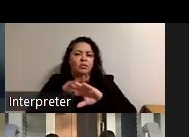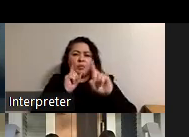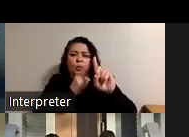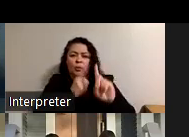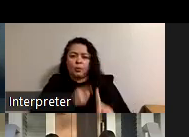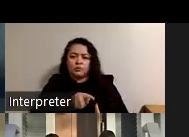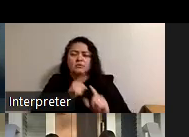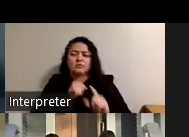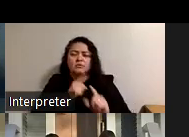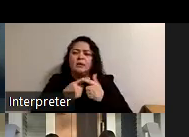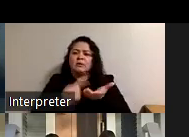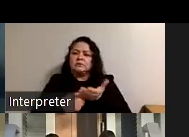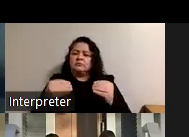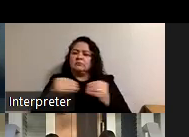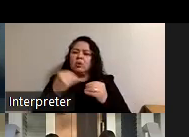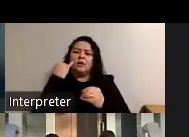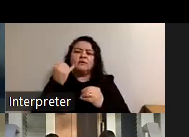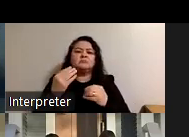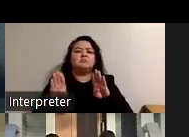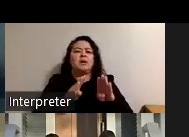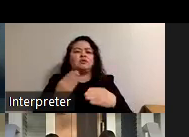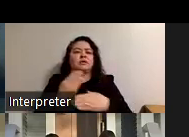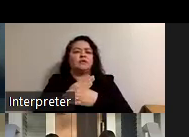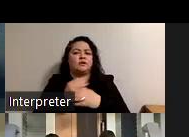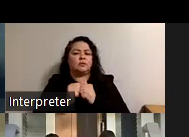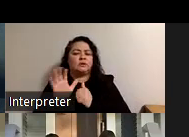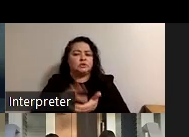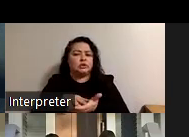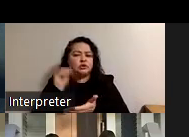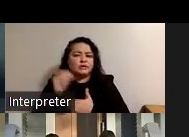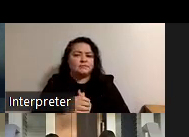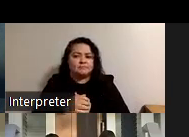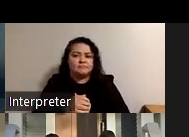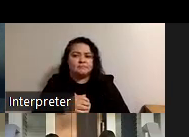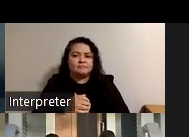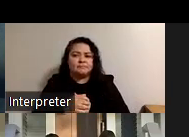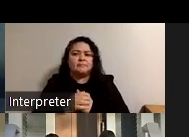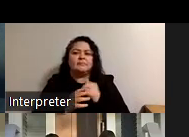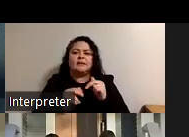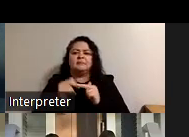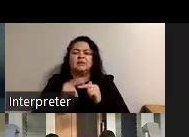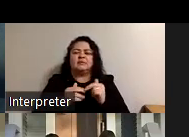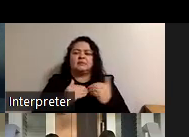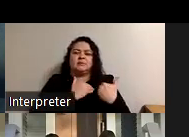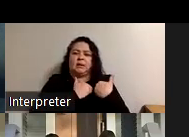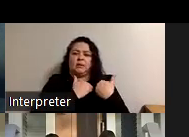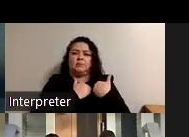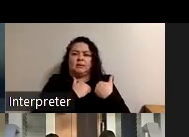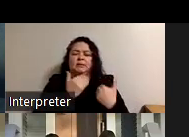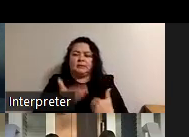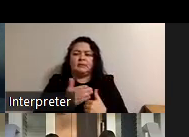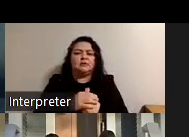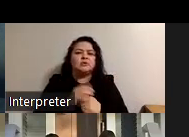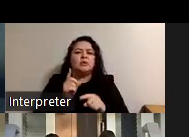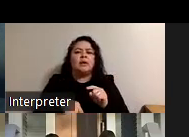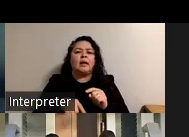then we can talk further about if his behavior is interfering with his learning there it kind of builds in some accountability there so they